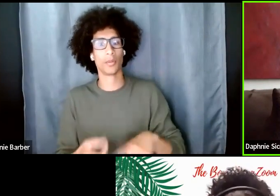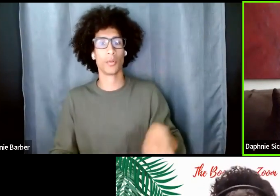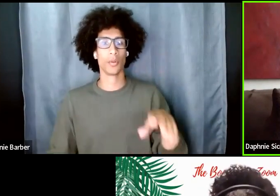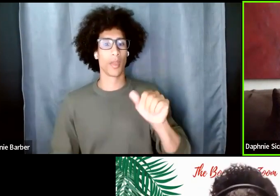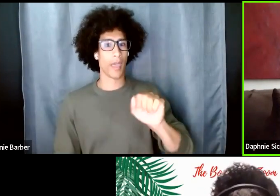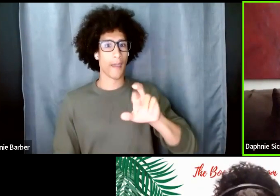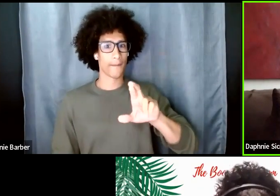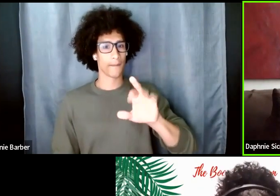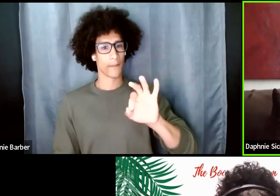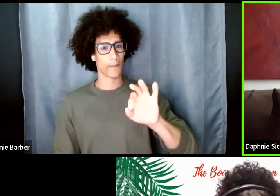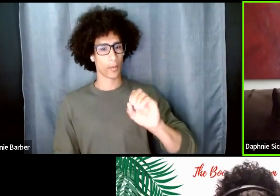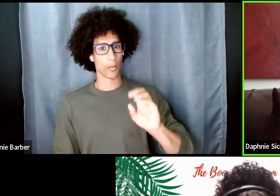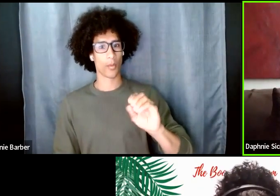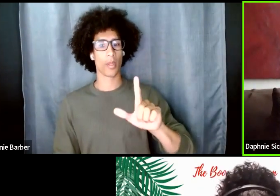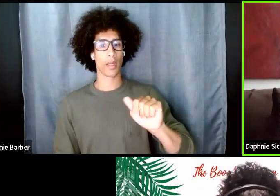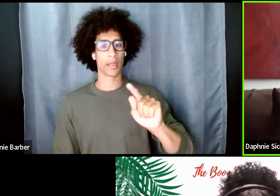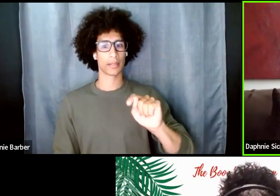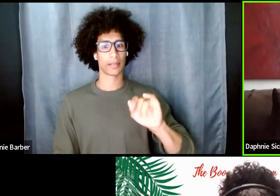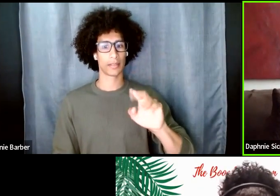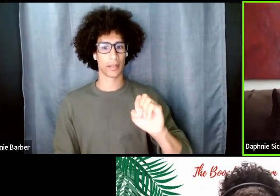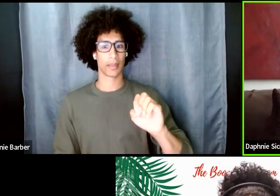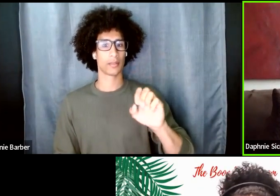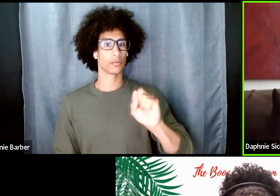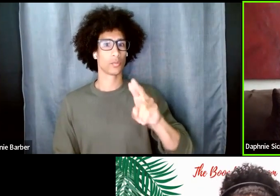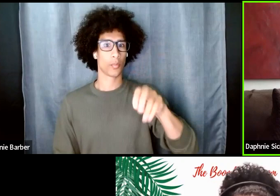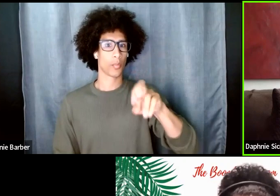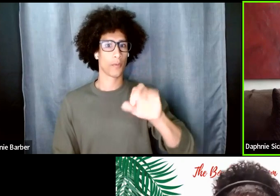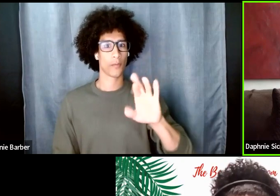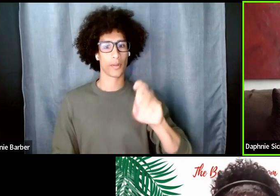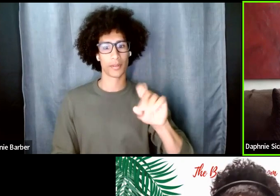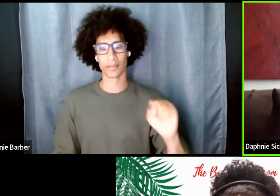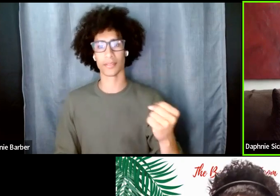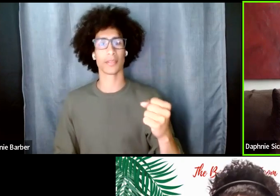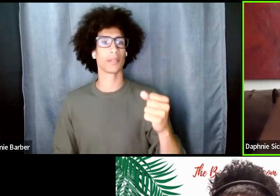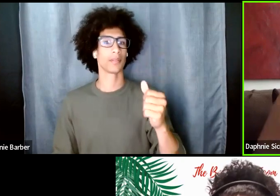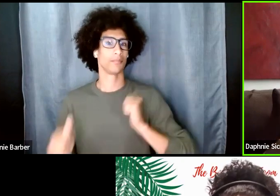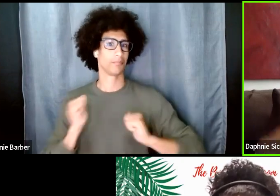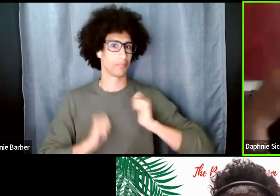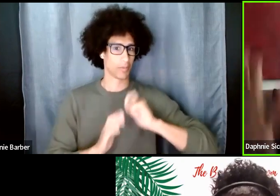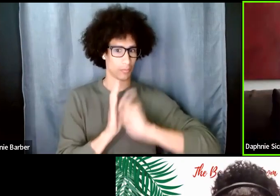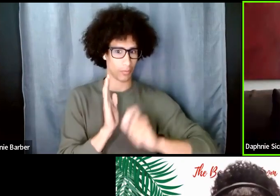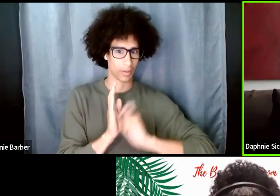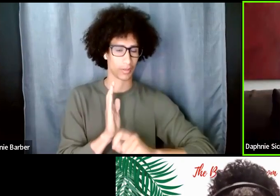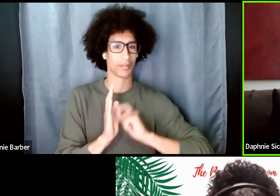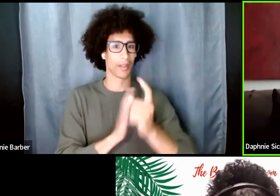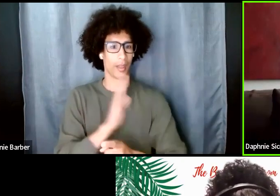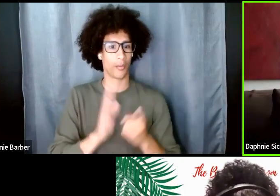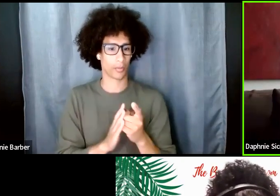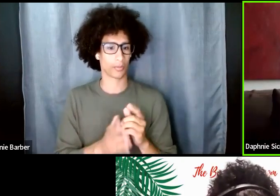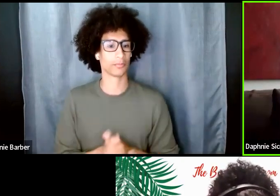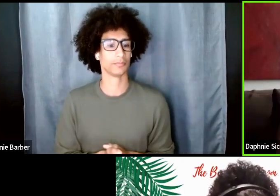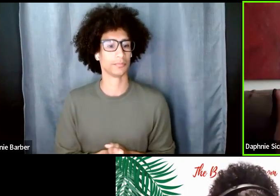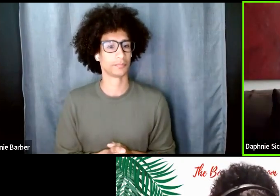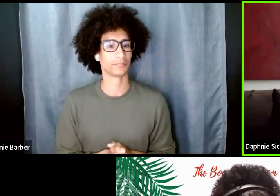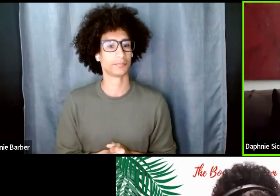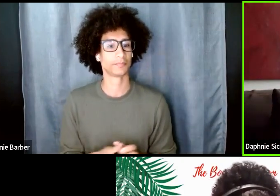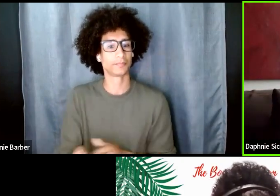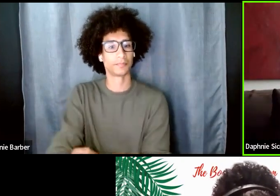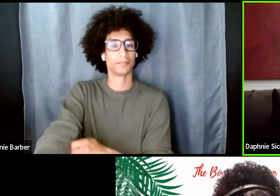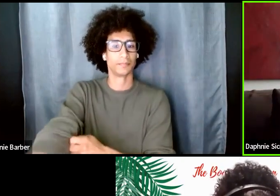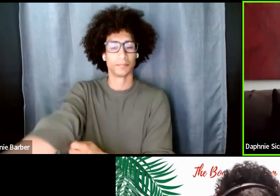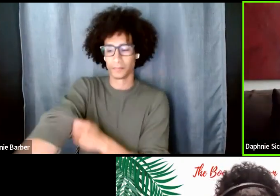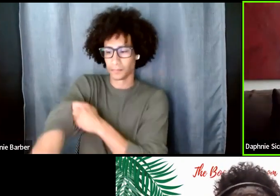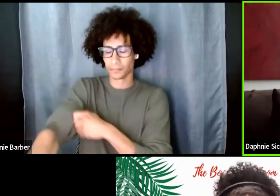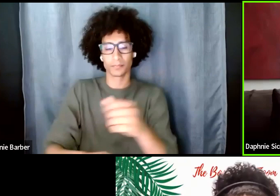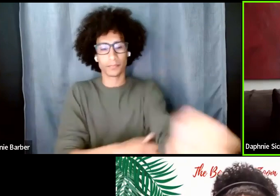in 2021 uh we had tabloca rivas along with howl round and latinx theater comments curate the